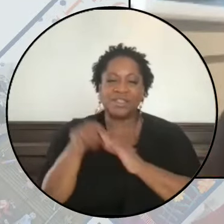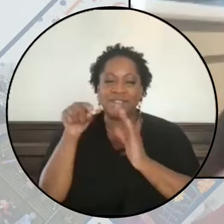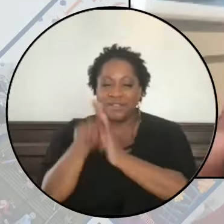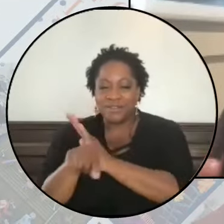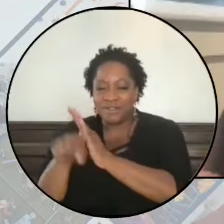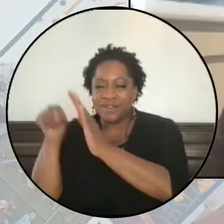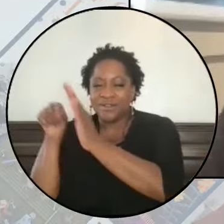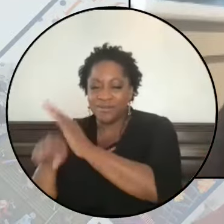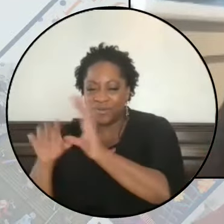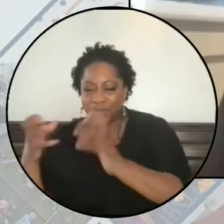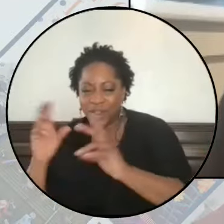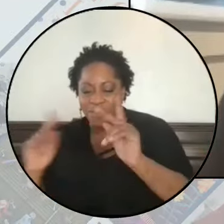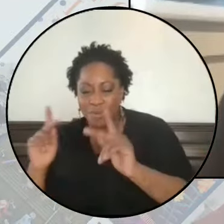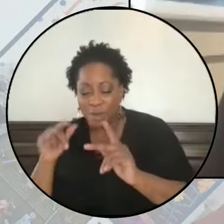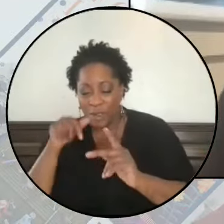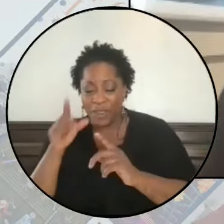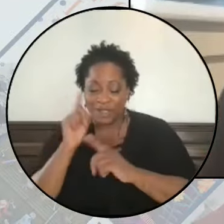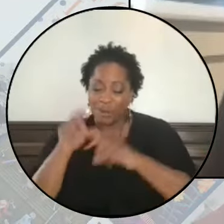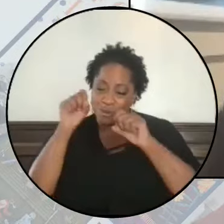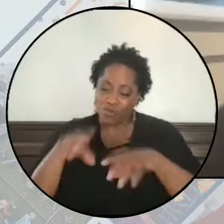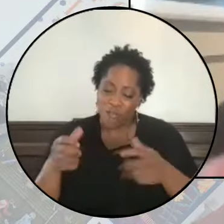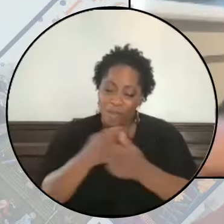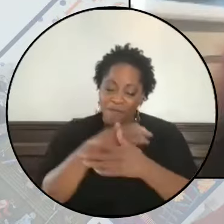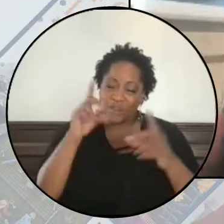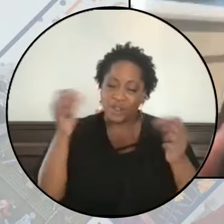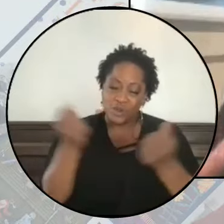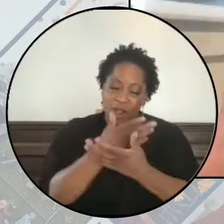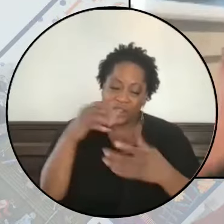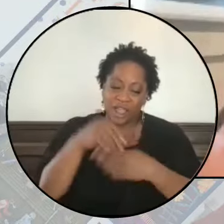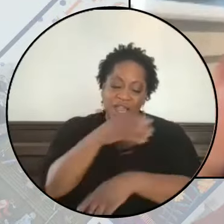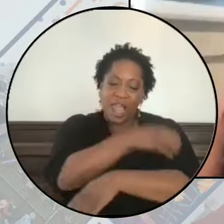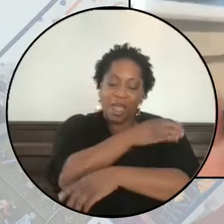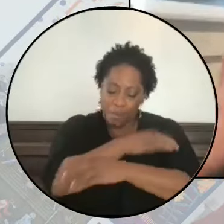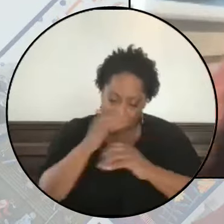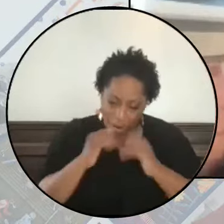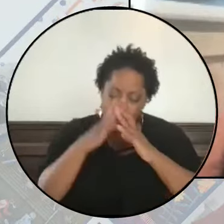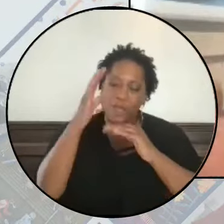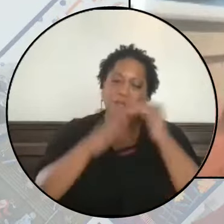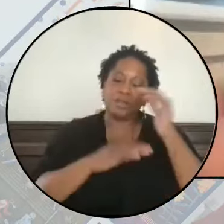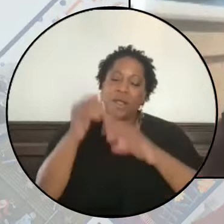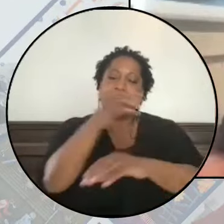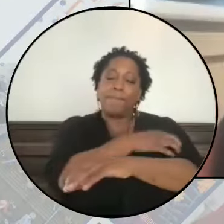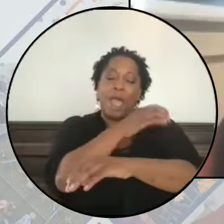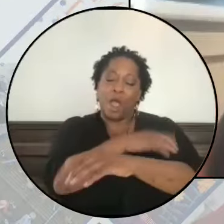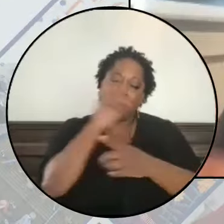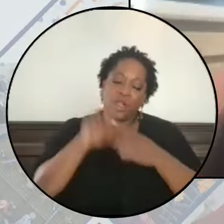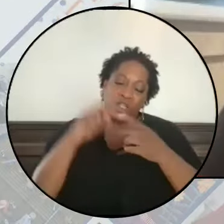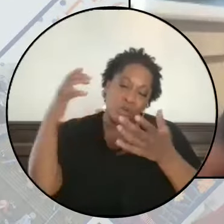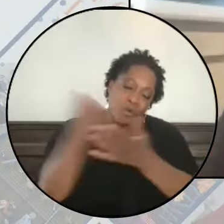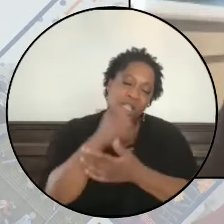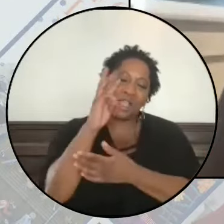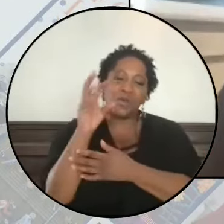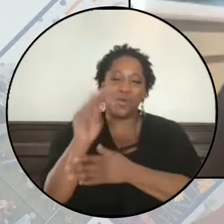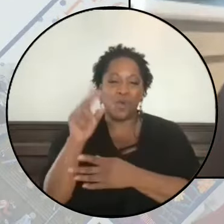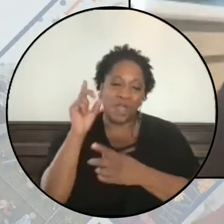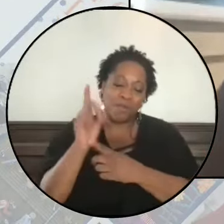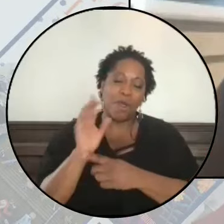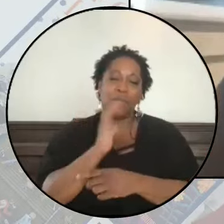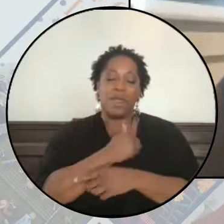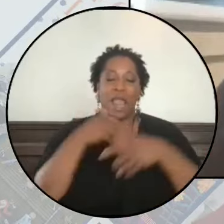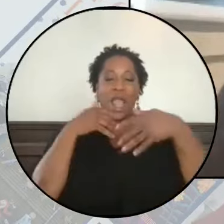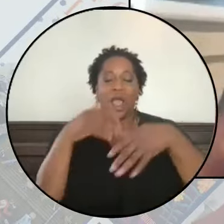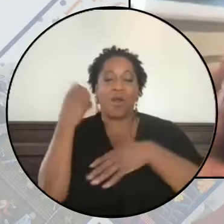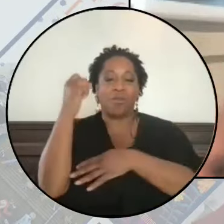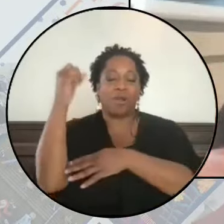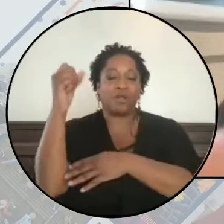This moment is a drop everything, do anything in our power moment, build our power until we win moment. Our protests have brought a